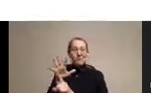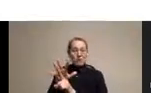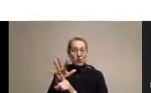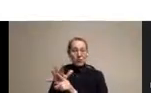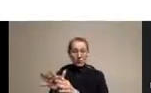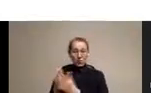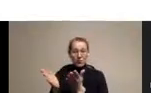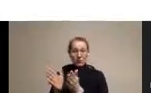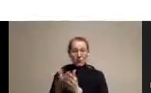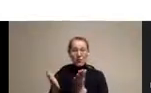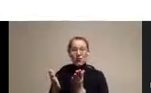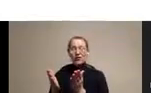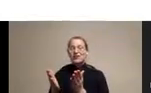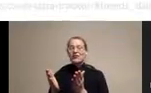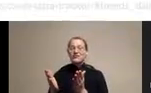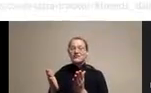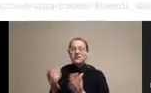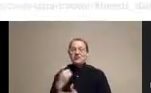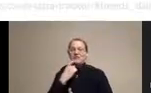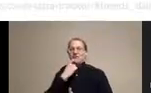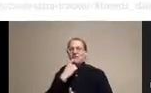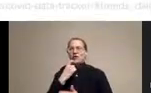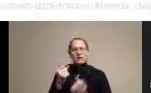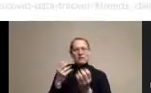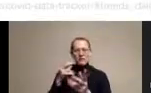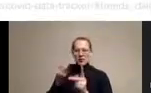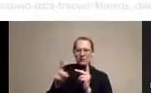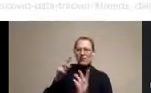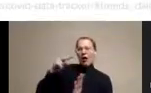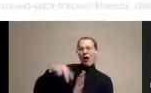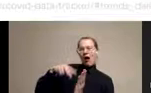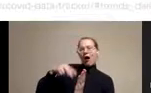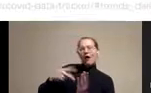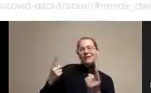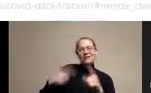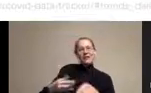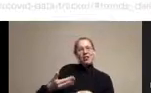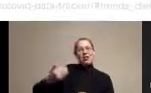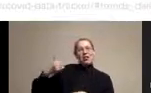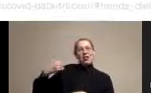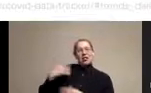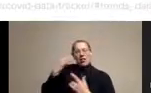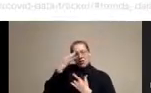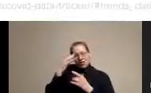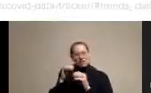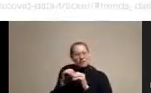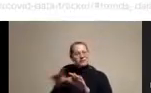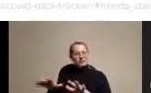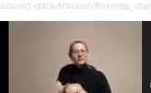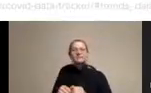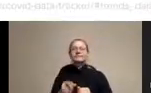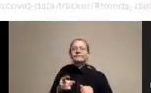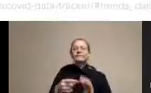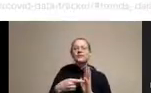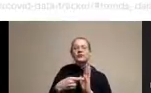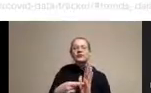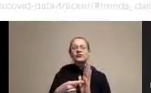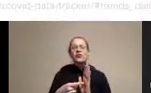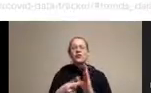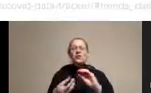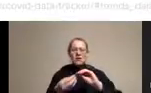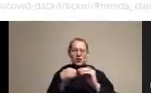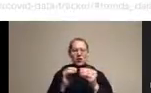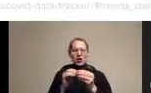previous pandemics. And, you know, COVID pandemic has been with us in many different forms. This looks at the daily trends and number of COVID cases